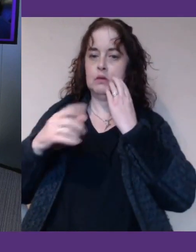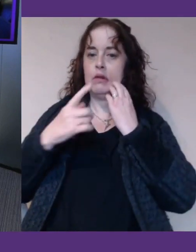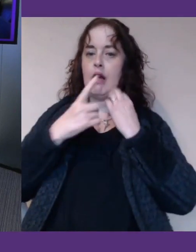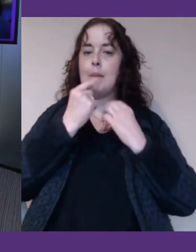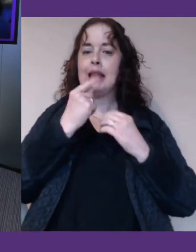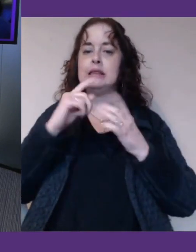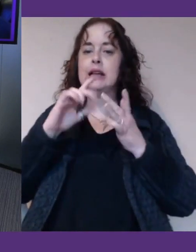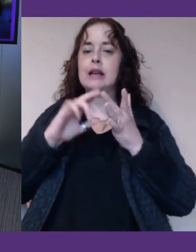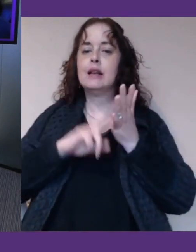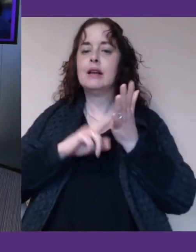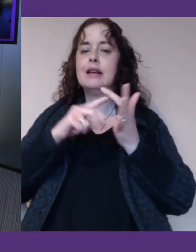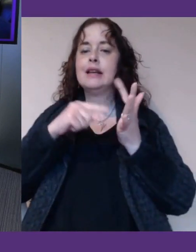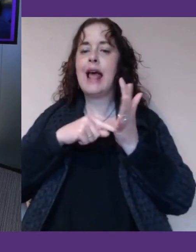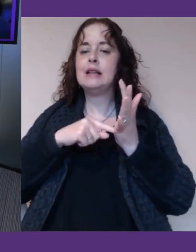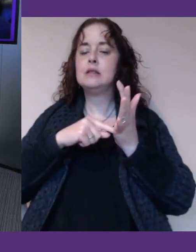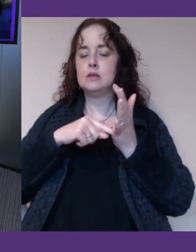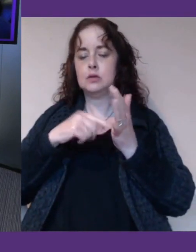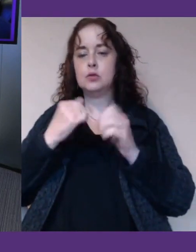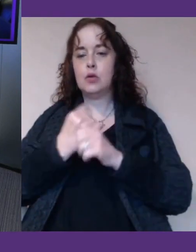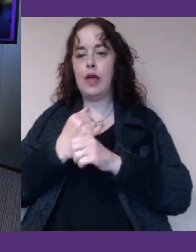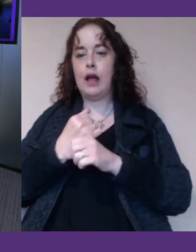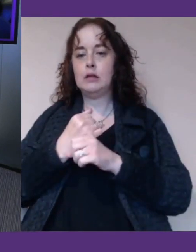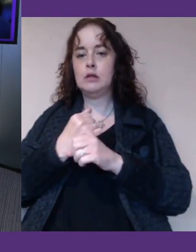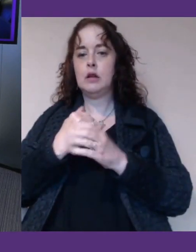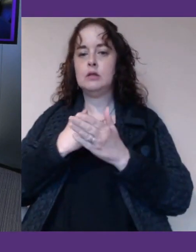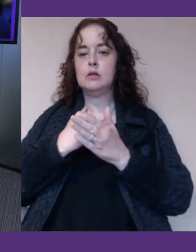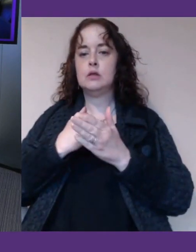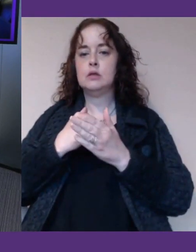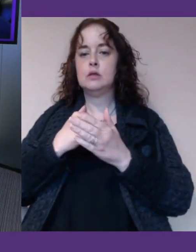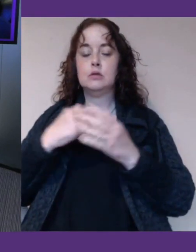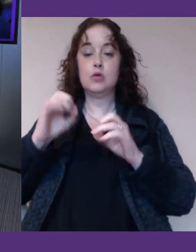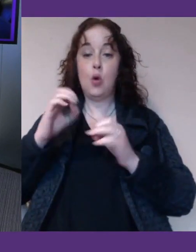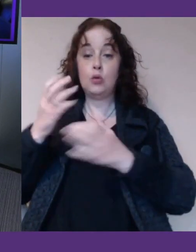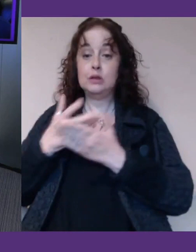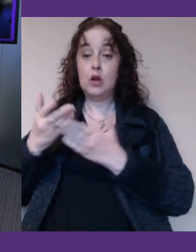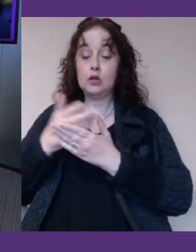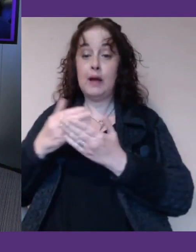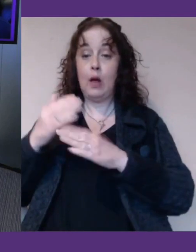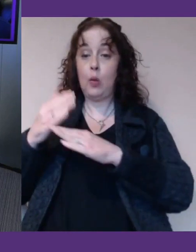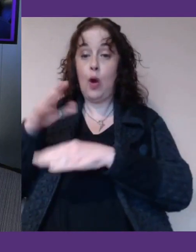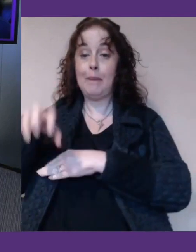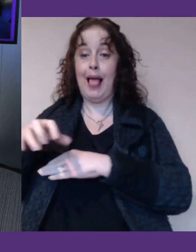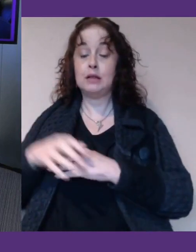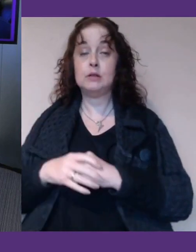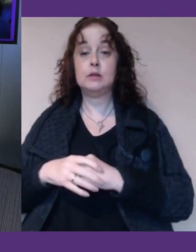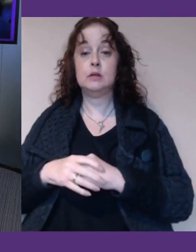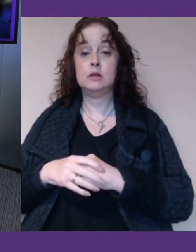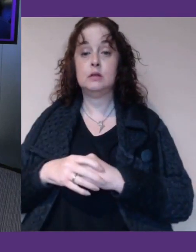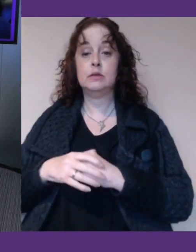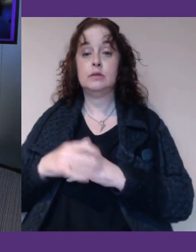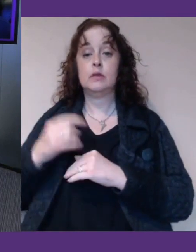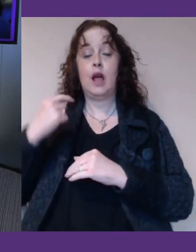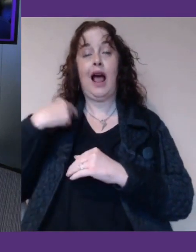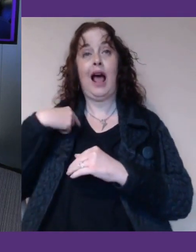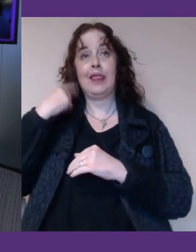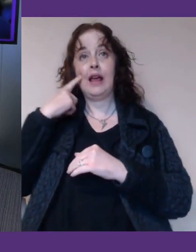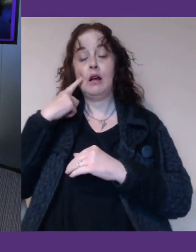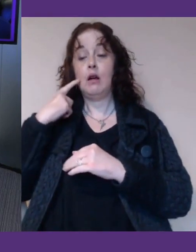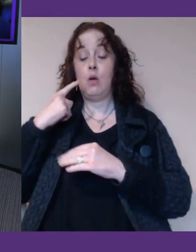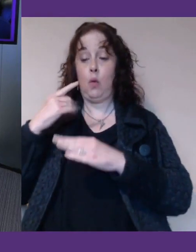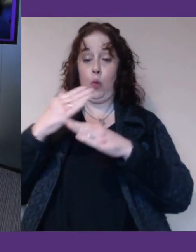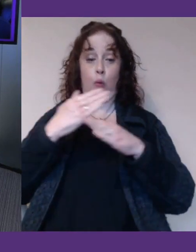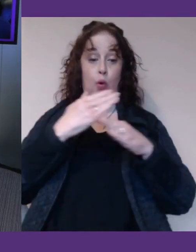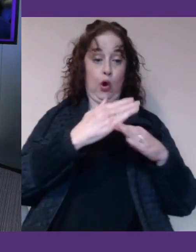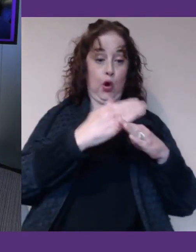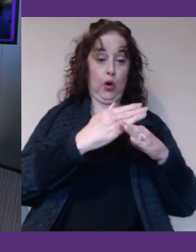Six years ago, when we started TechShare Pro, we had almost no discussion about workplace. And I think that the value that work and the independence that that can bring